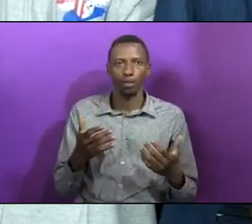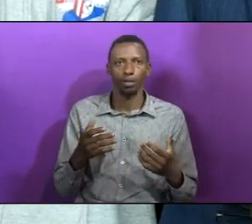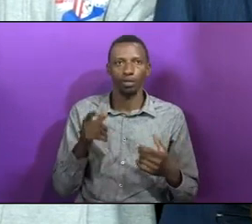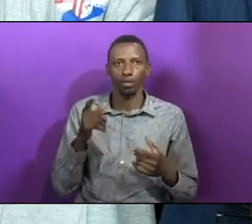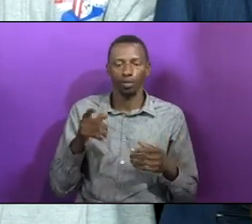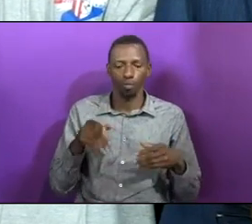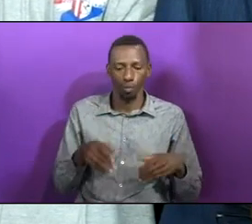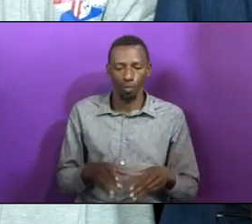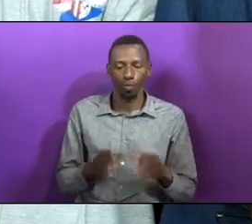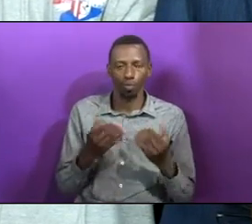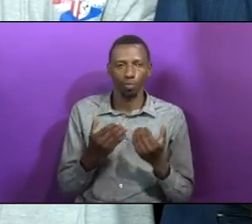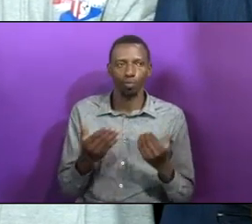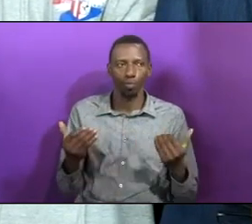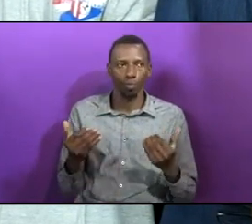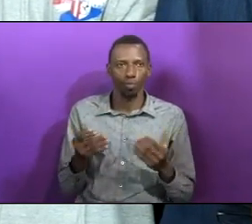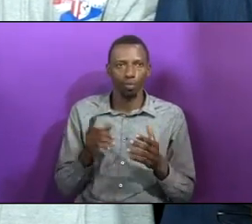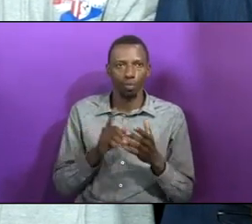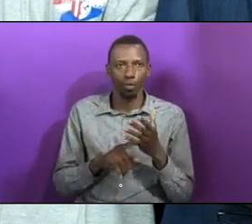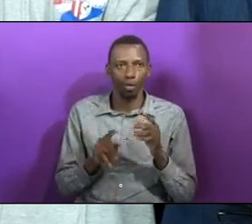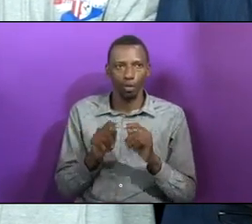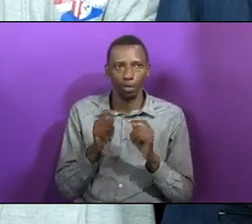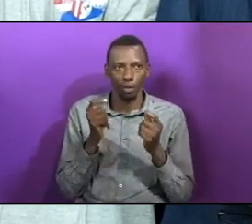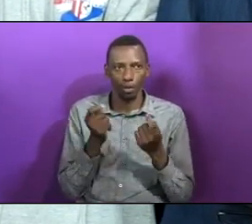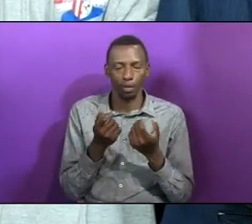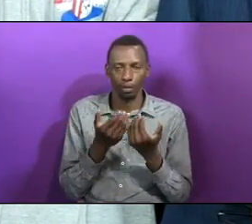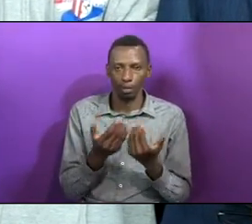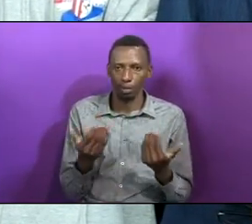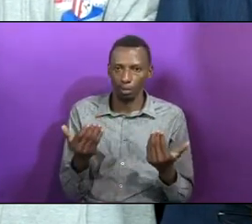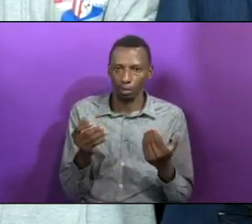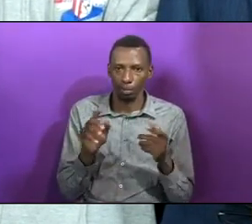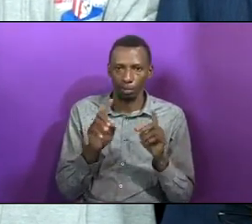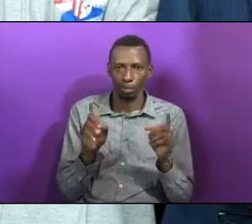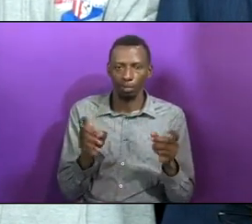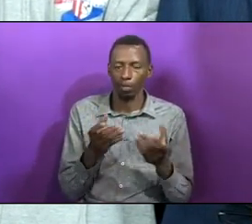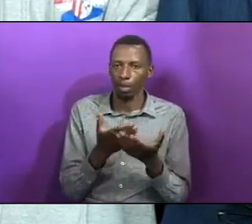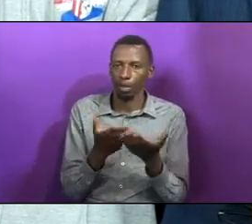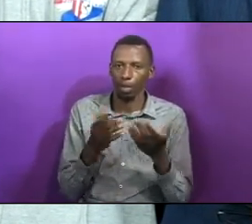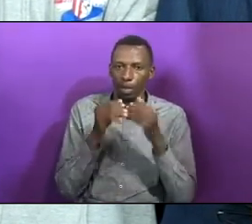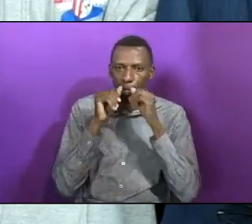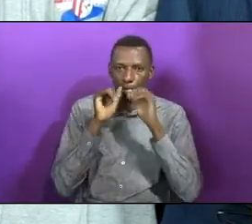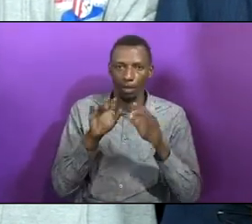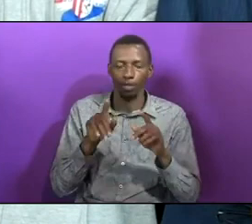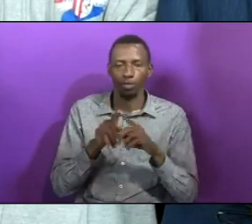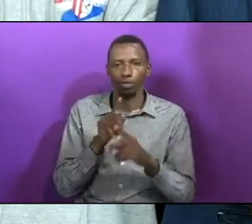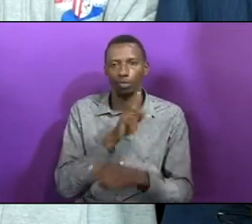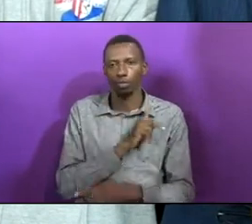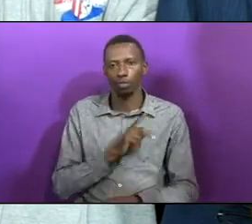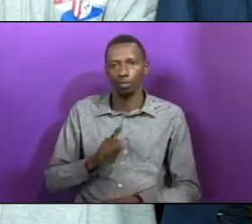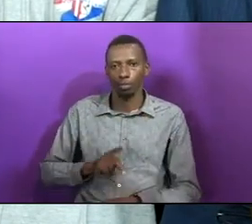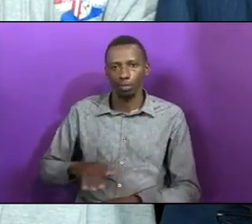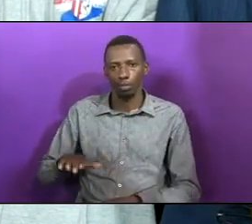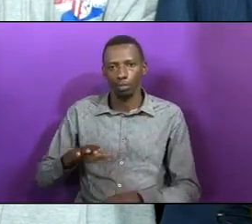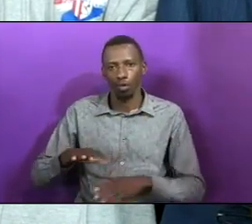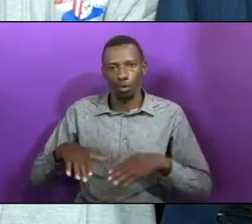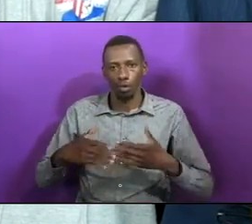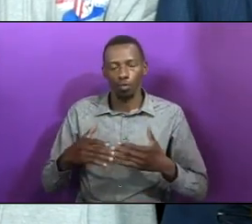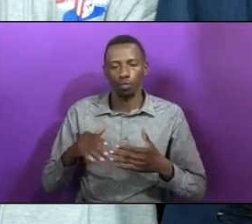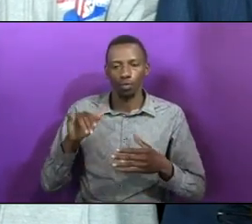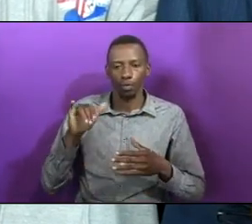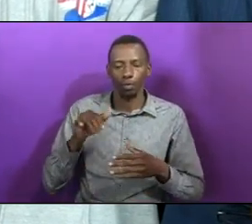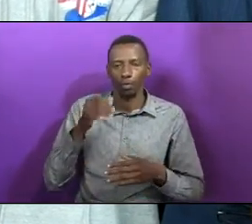are we giving up? Will they be a blessing to the kingdom? Or will they remain a curse to the kingdom?